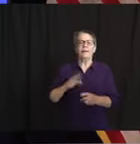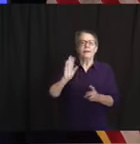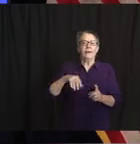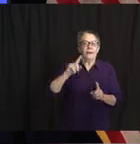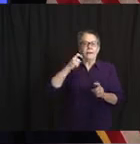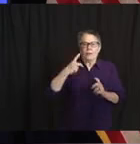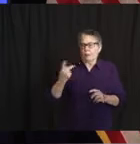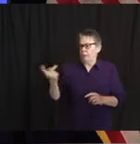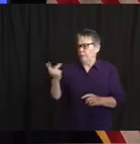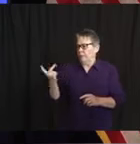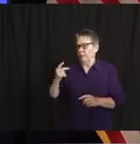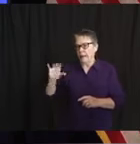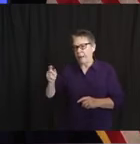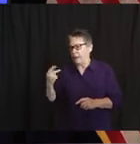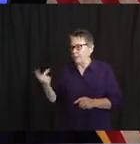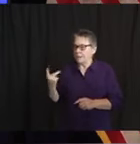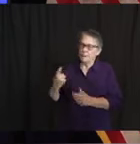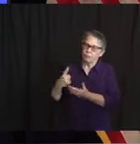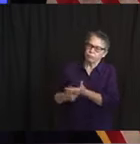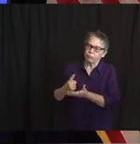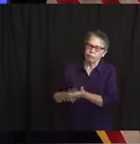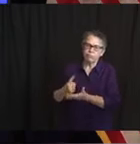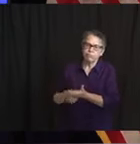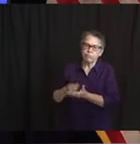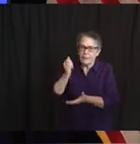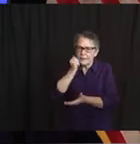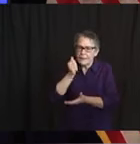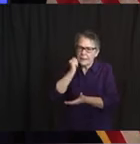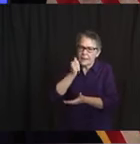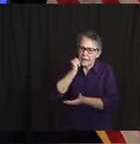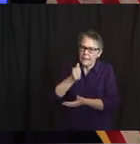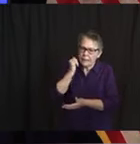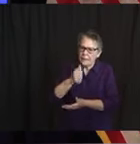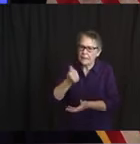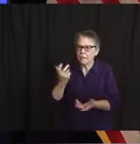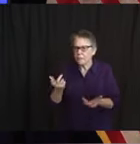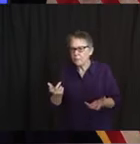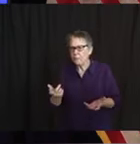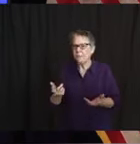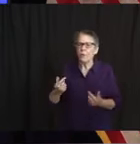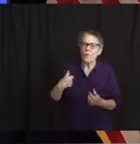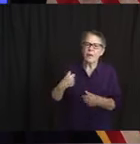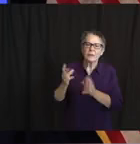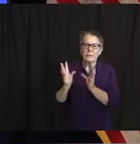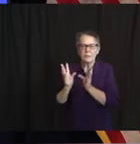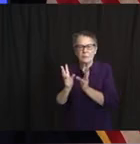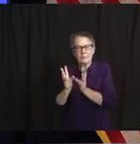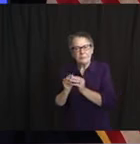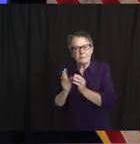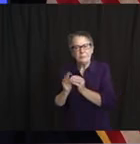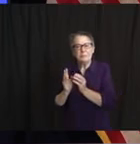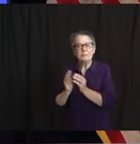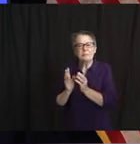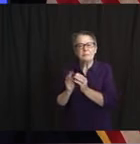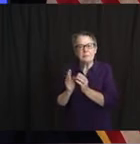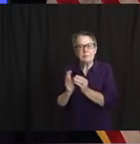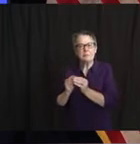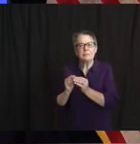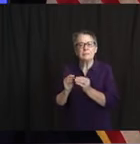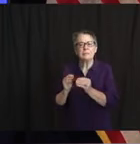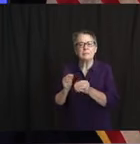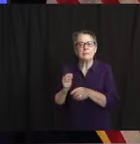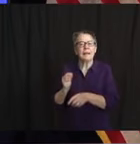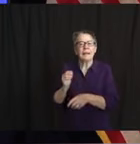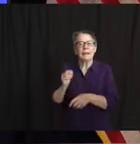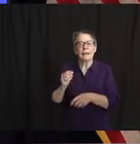but we have a particular meeting that we have every year, a couple of days before Memorial Day and a couple of days before